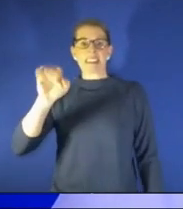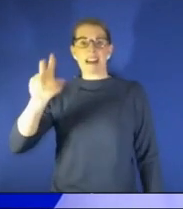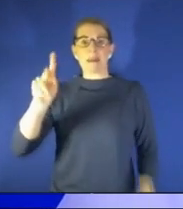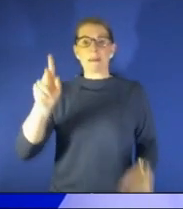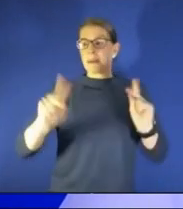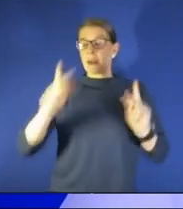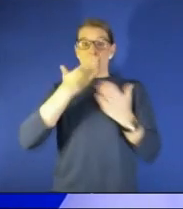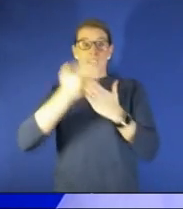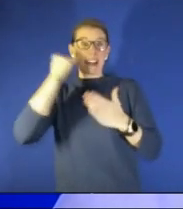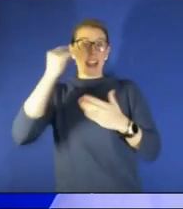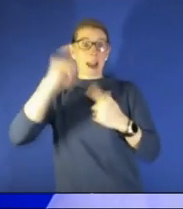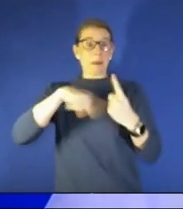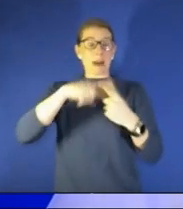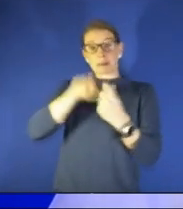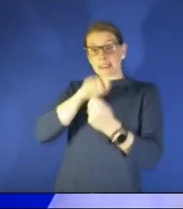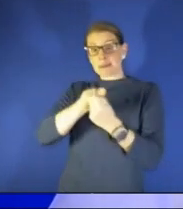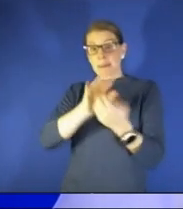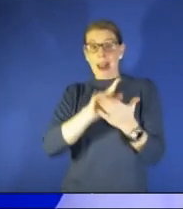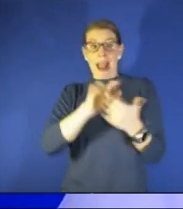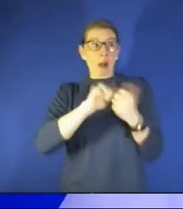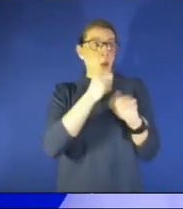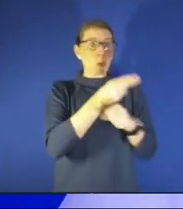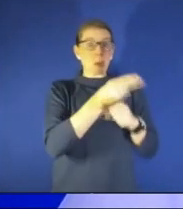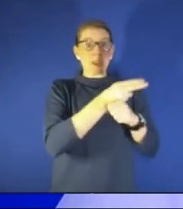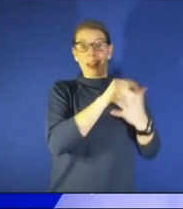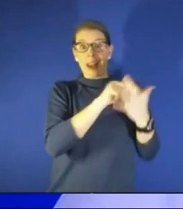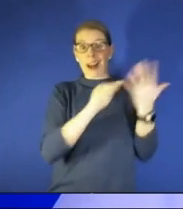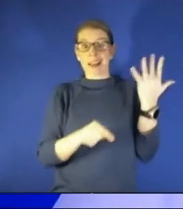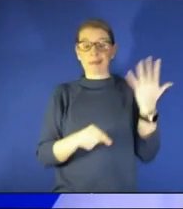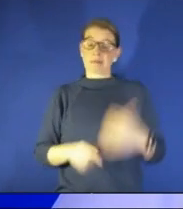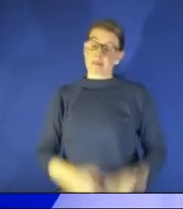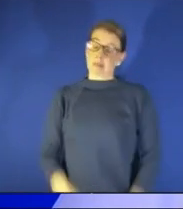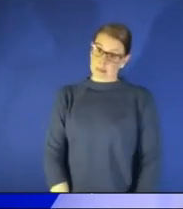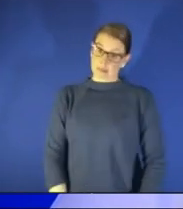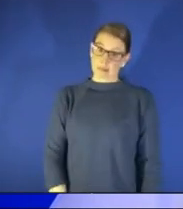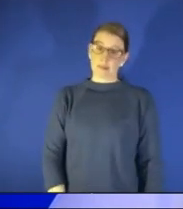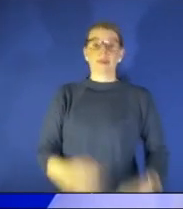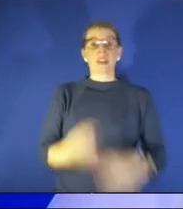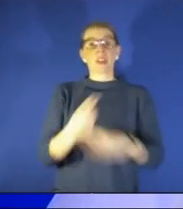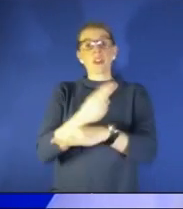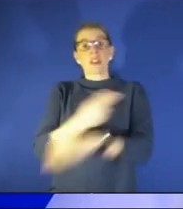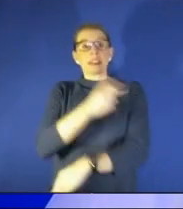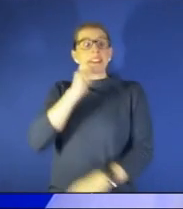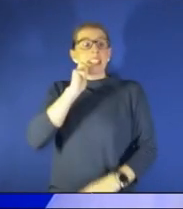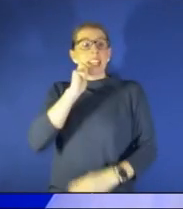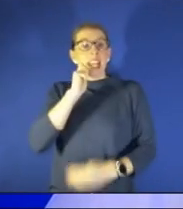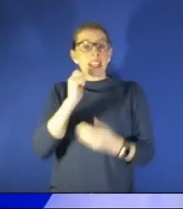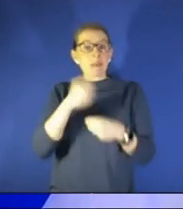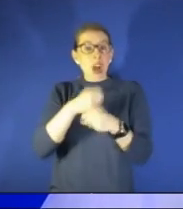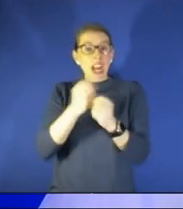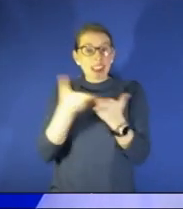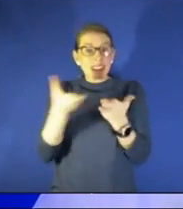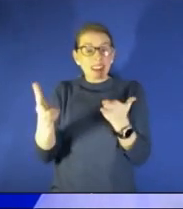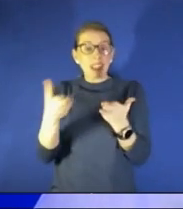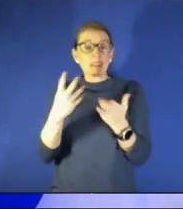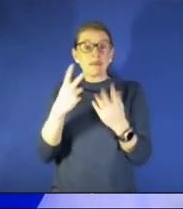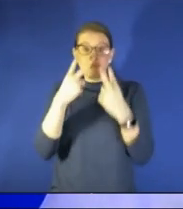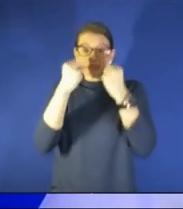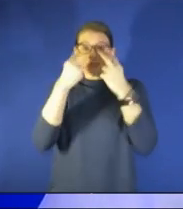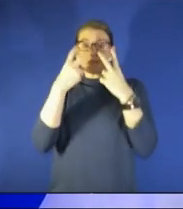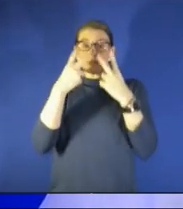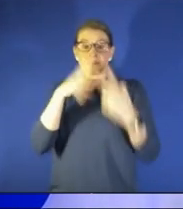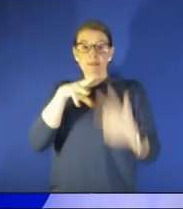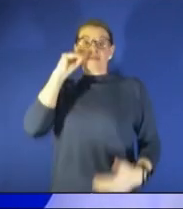medications and how to use them um using skin products and inhaling it or squirting it up your nose